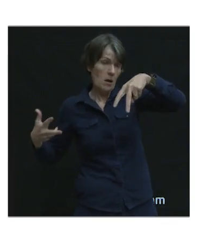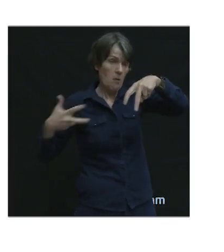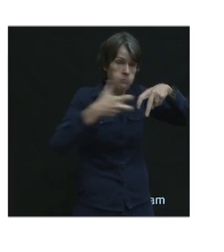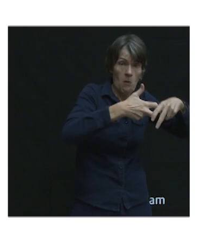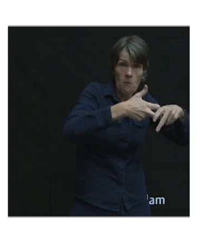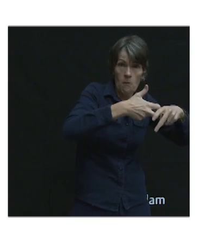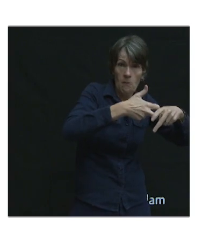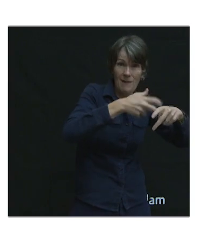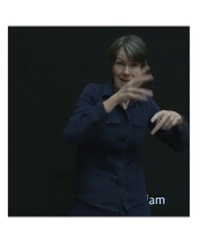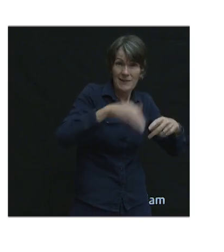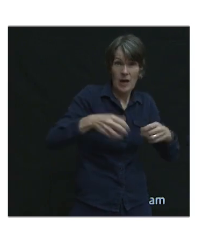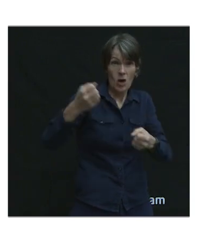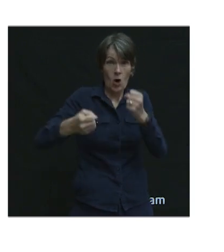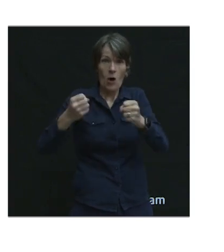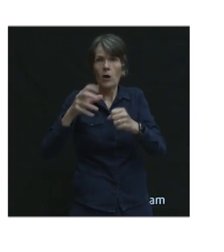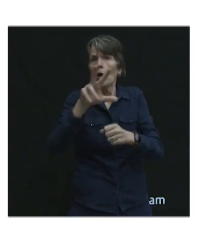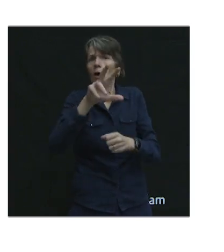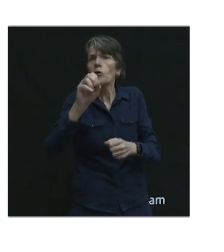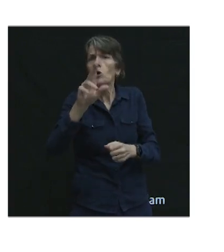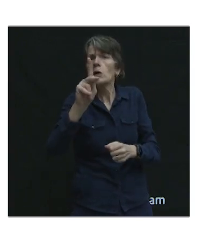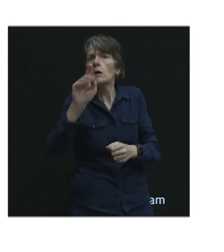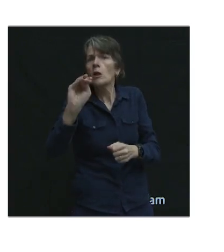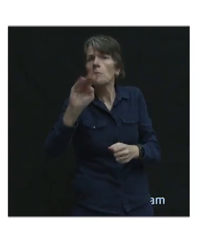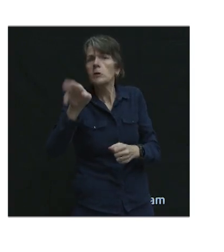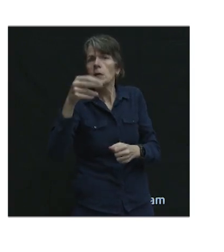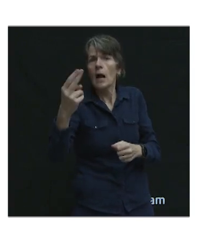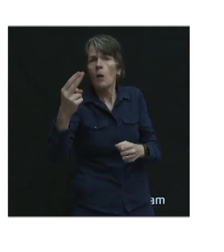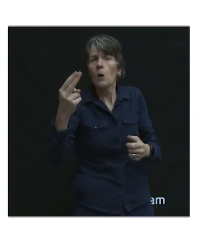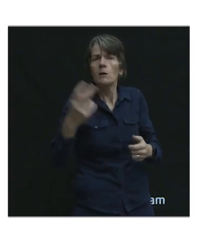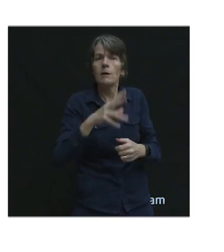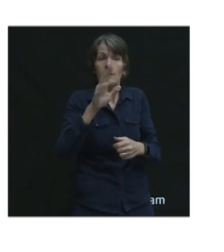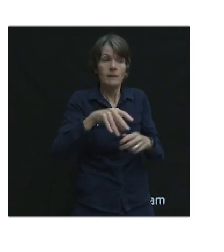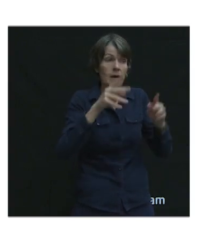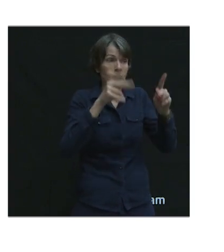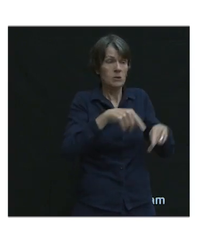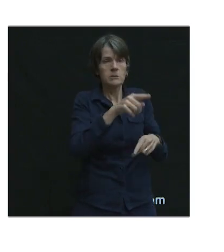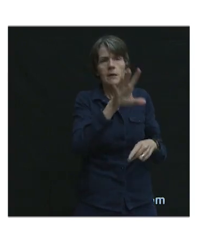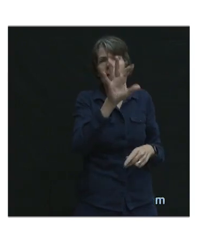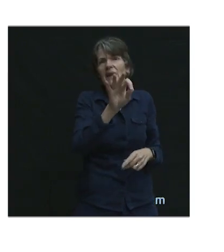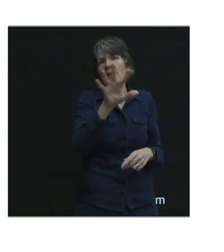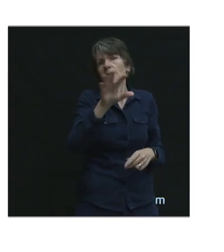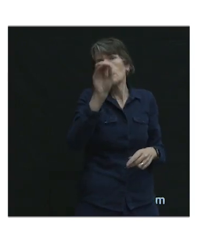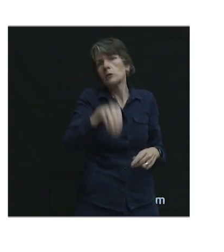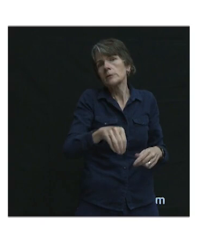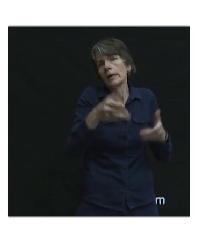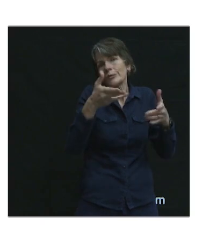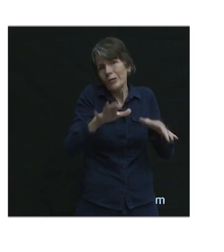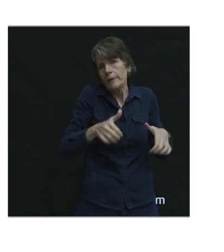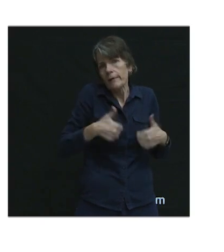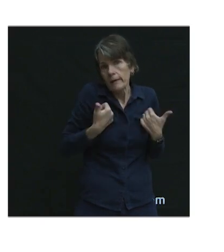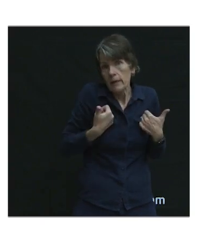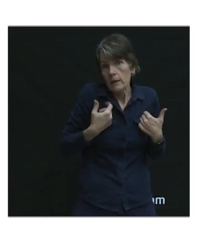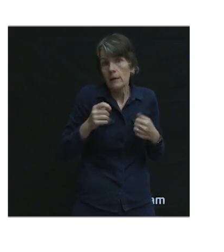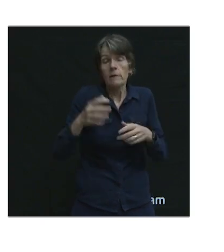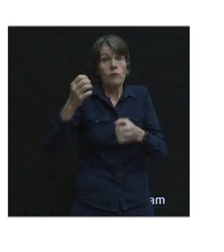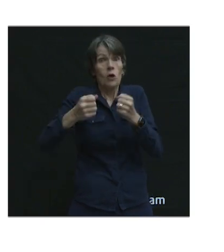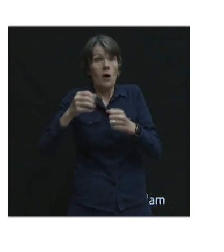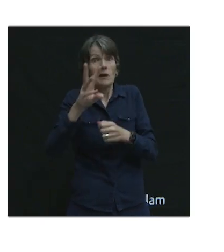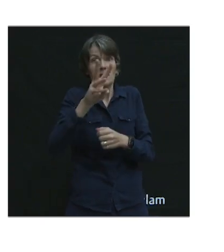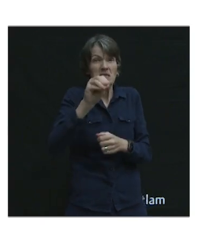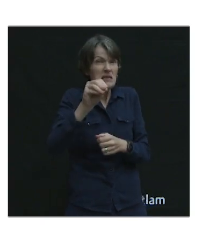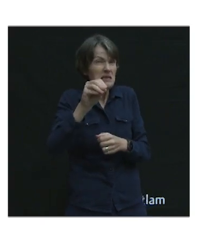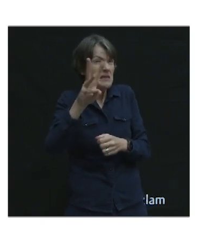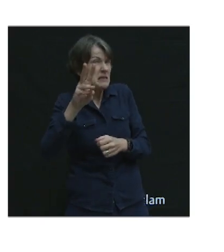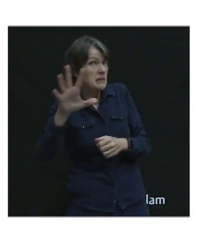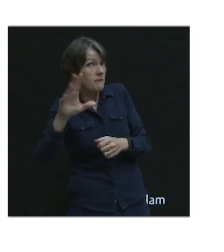driving, if that car was going 30 kilometers an hour, that person walking has 95% chance of survival. If the car was going 60,